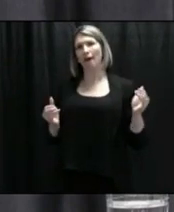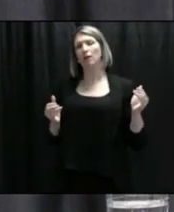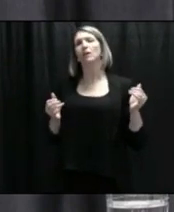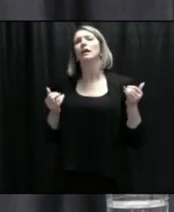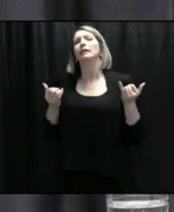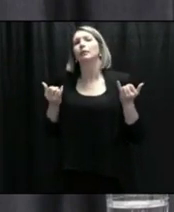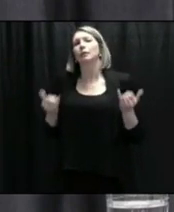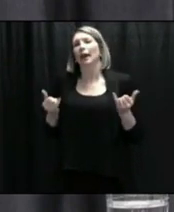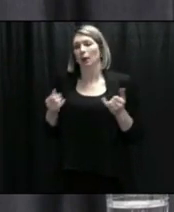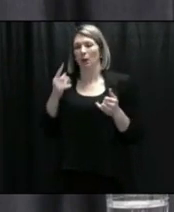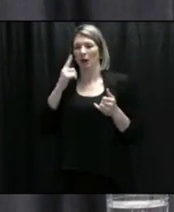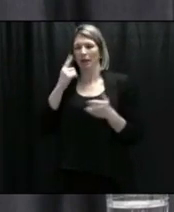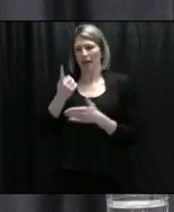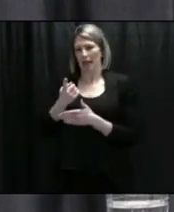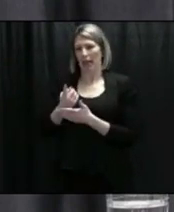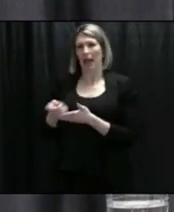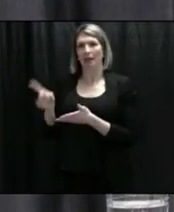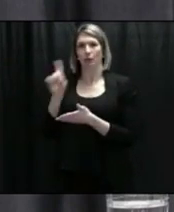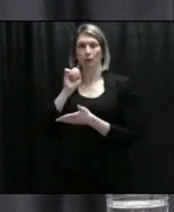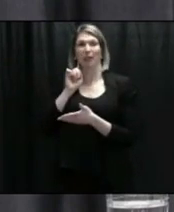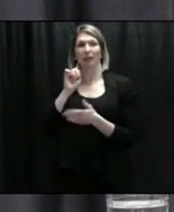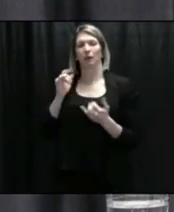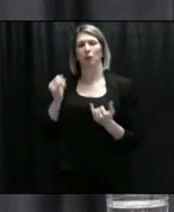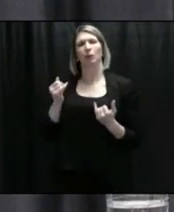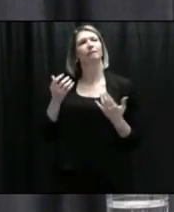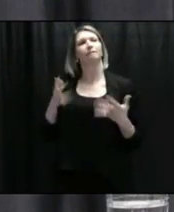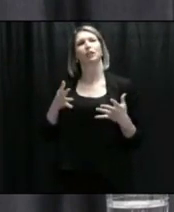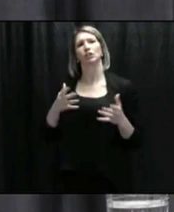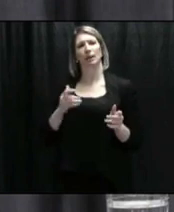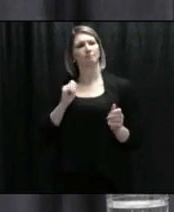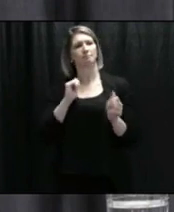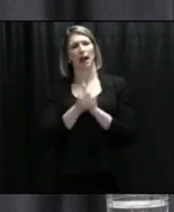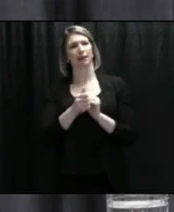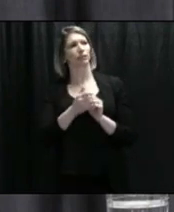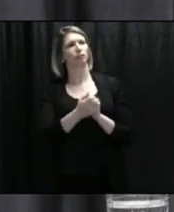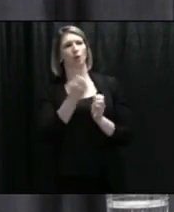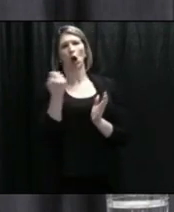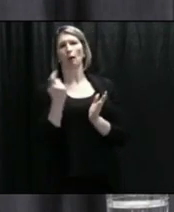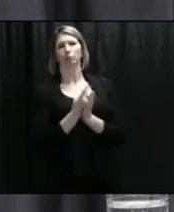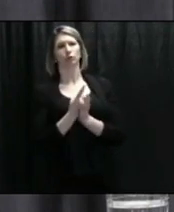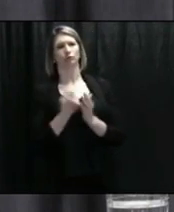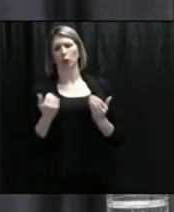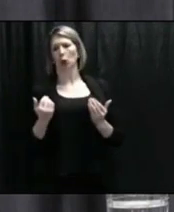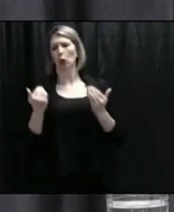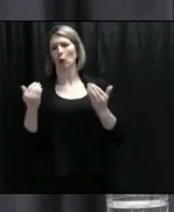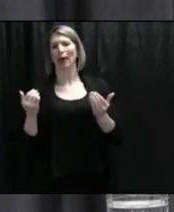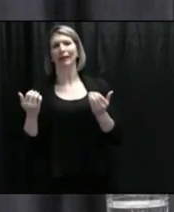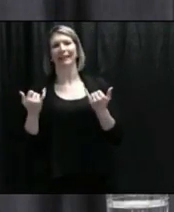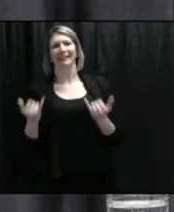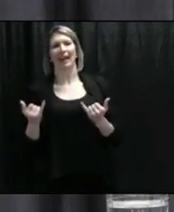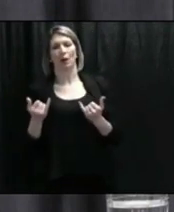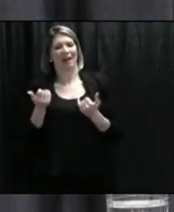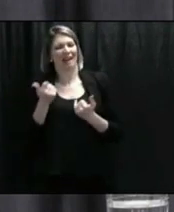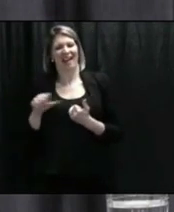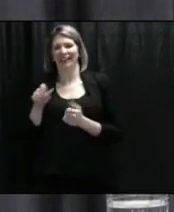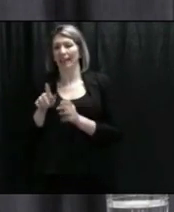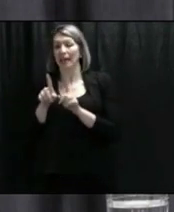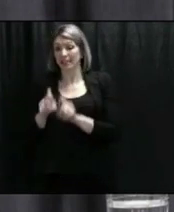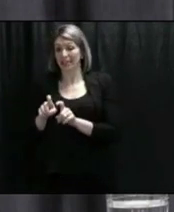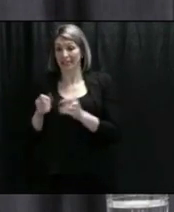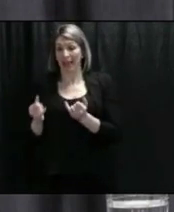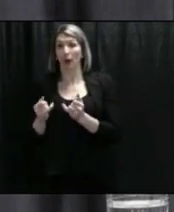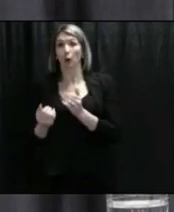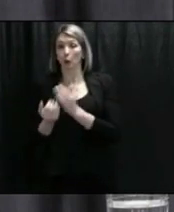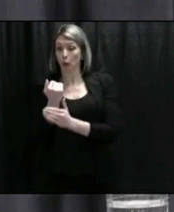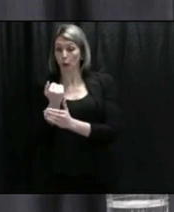Some stage last week, we passed the 50 threshold and the NML gave us the all clear. So any test that is done in this province